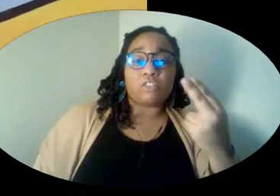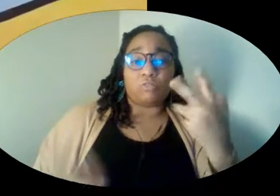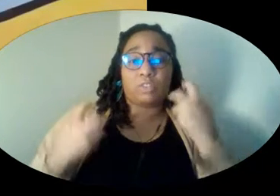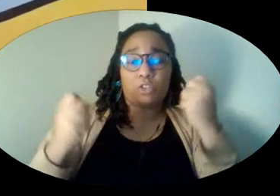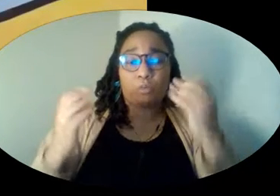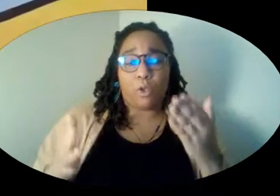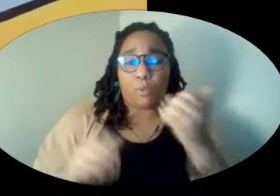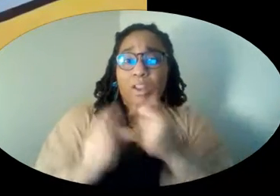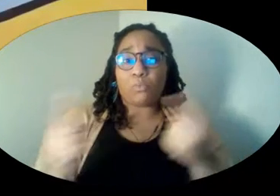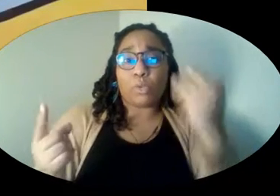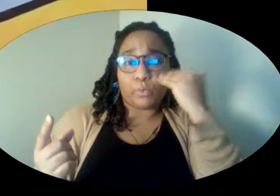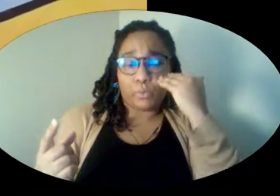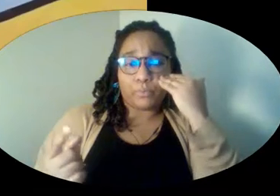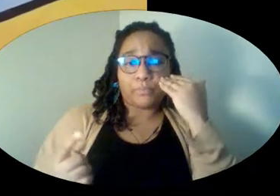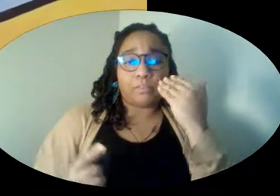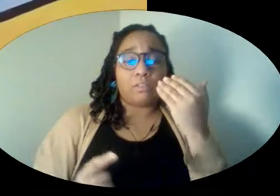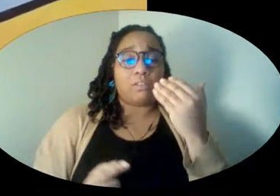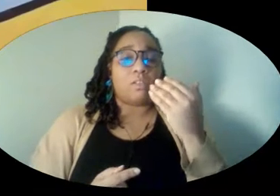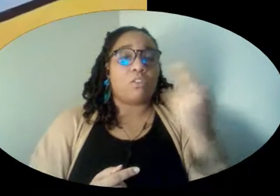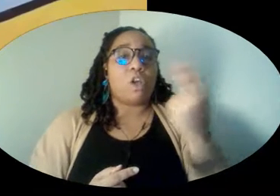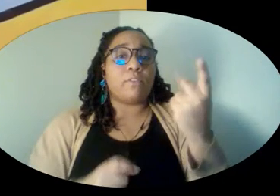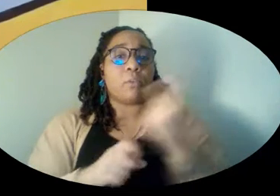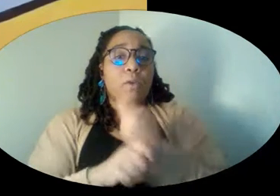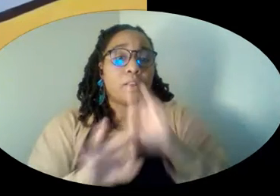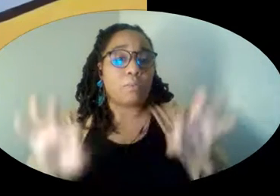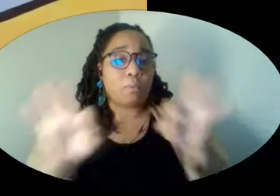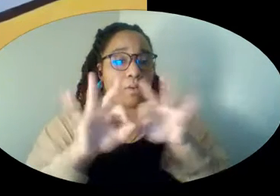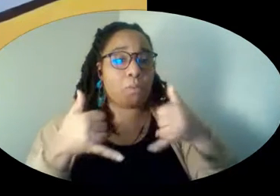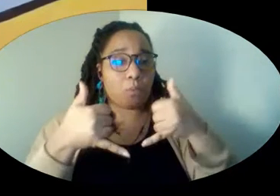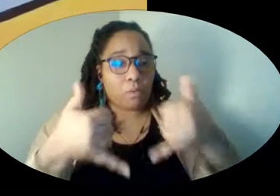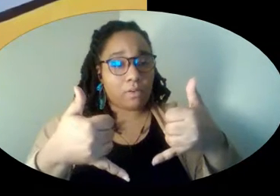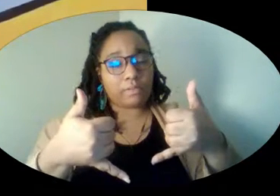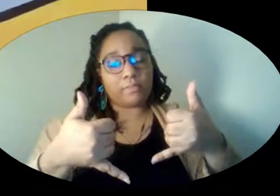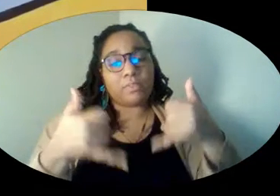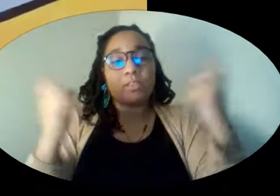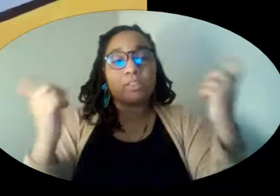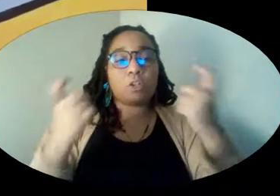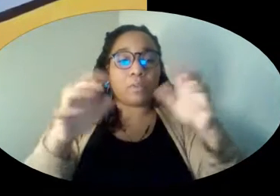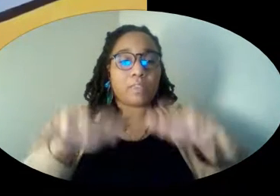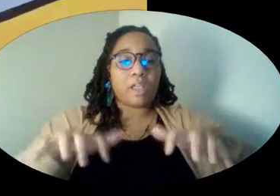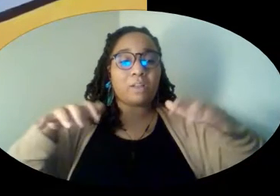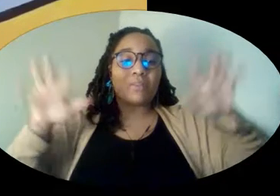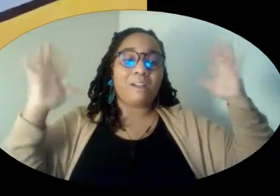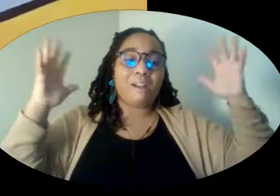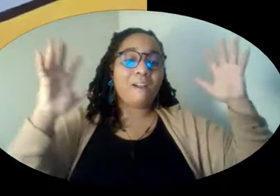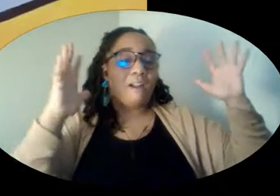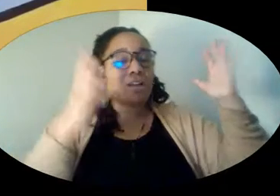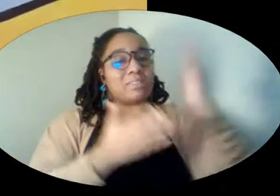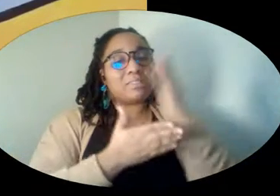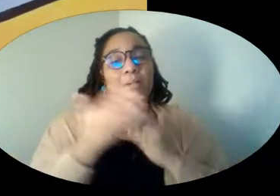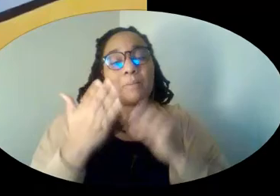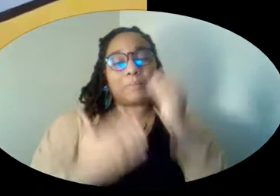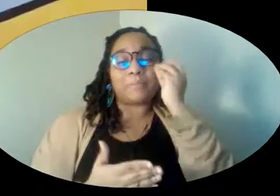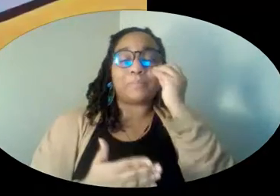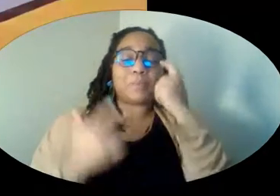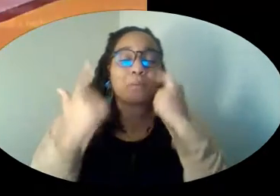knew it. The Harvey won an important award. At the ceremony, the audience cheered, and some even